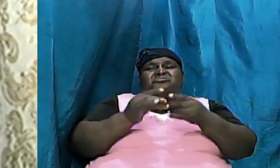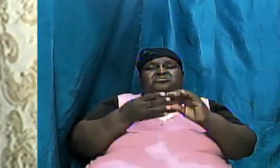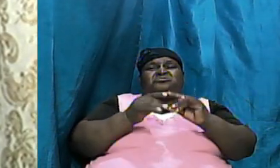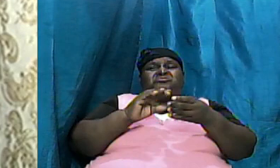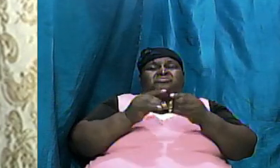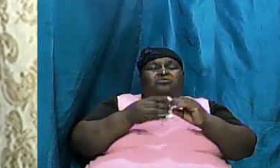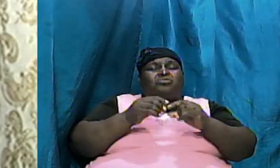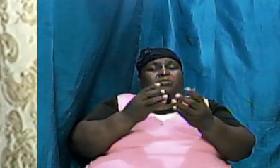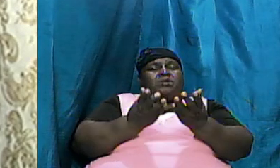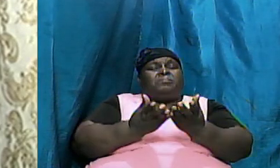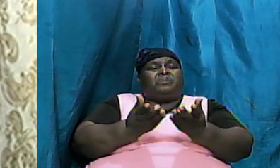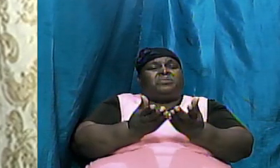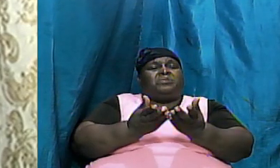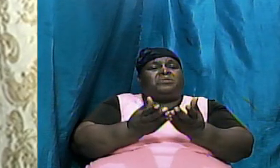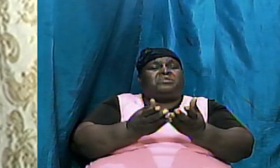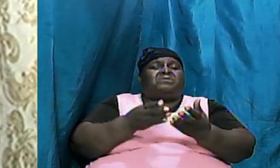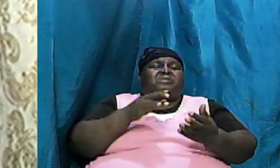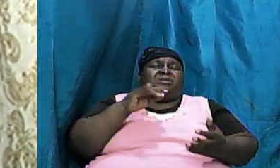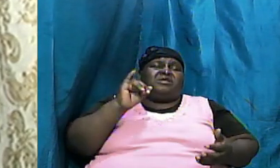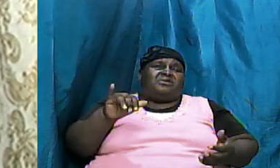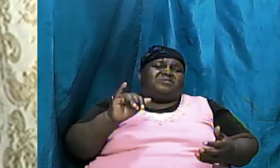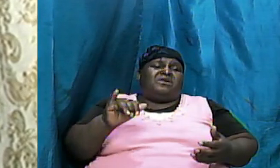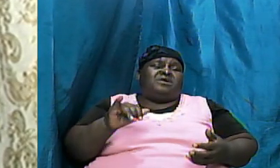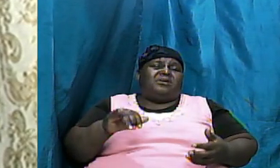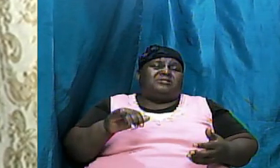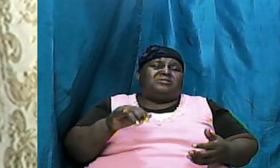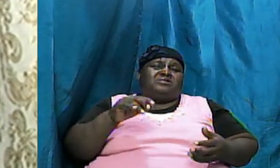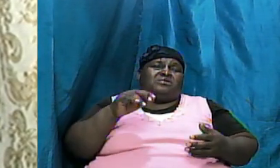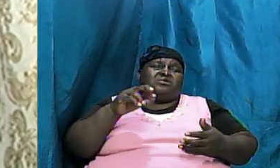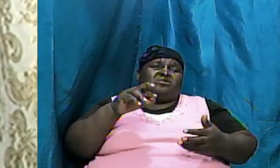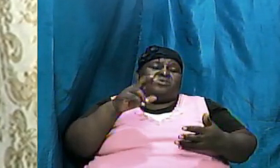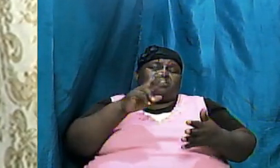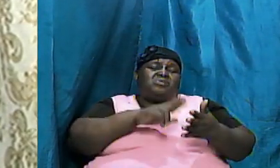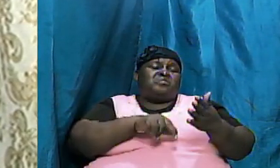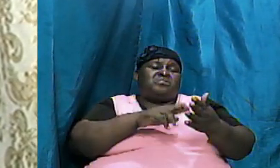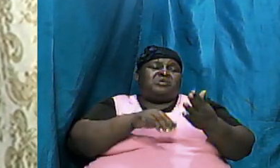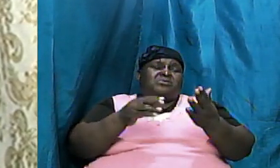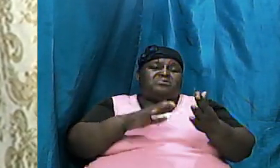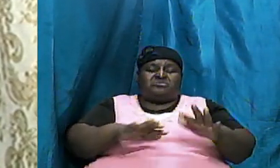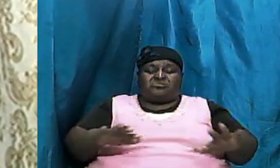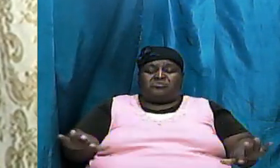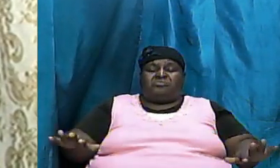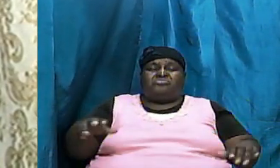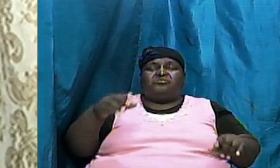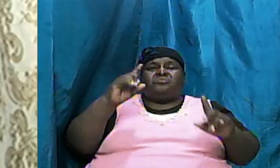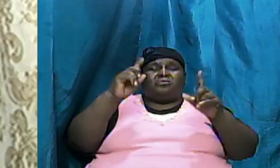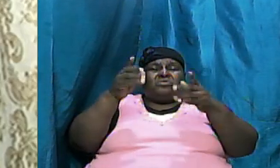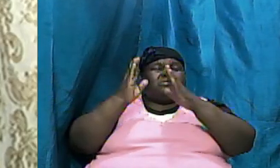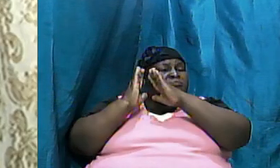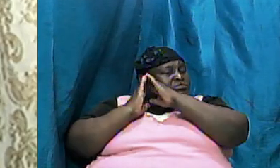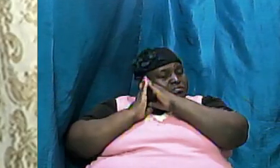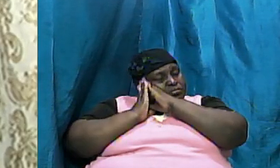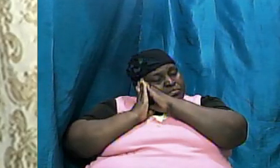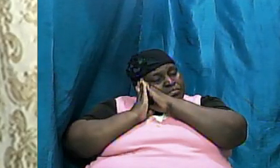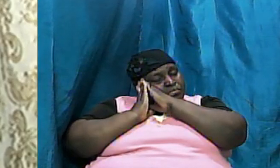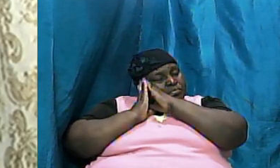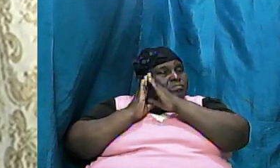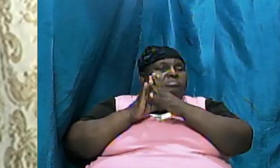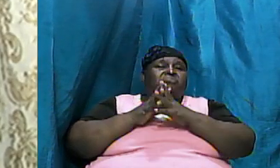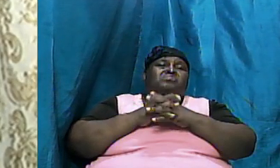that you recite to children when they are going to their their beds and so the effort to